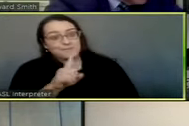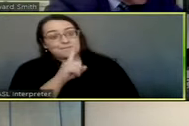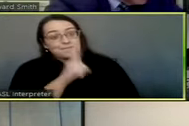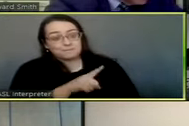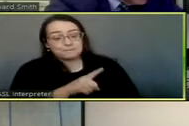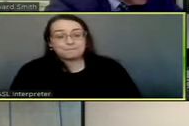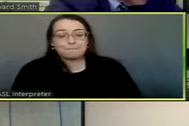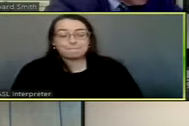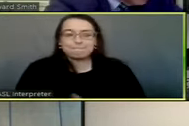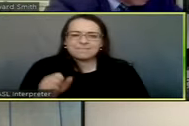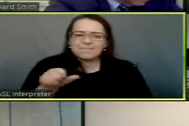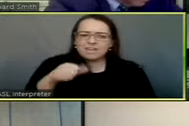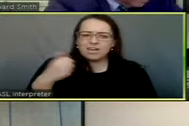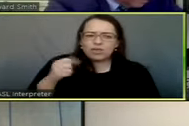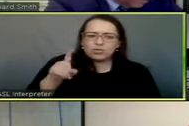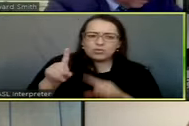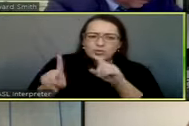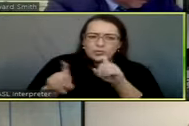Any other questions?